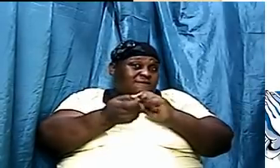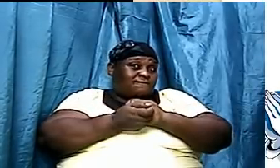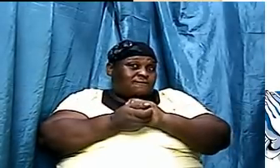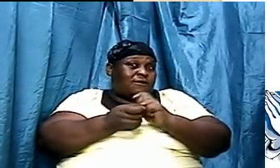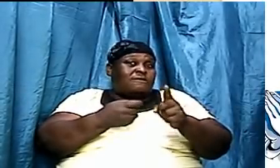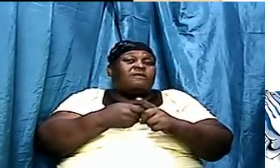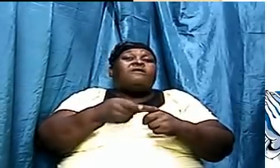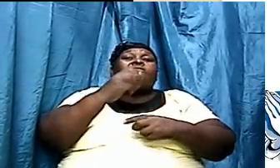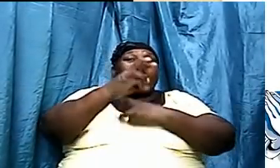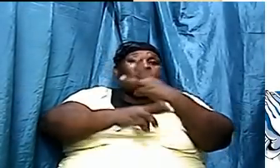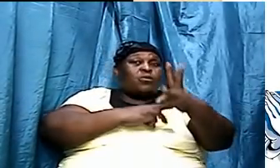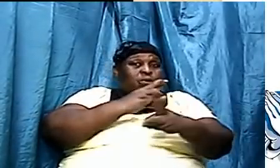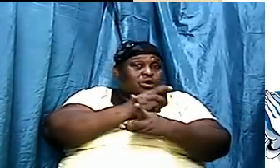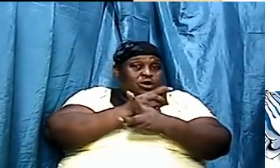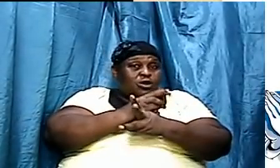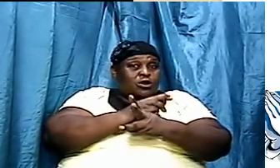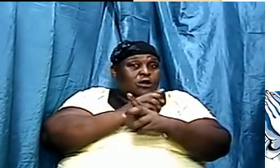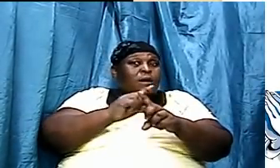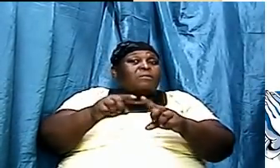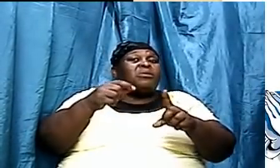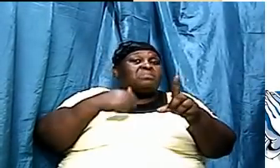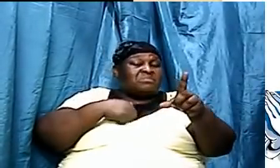I'm saying to you, let God be true.